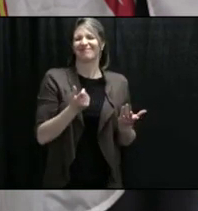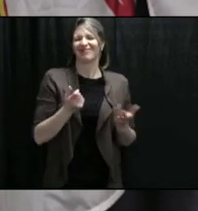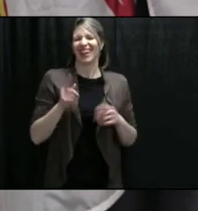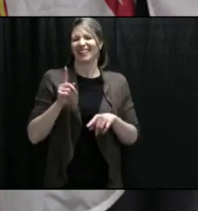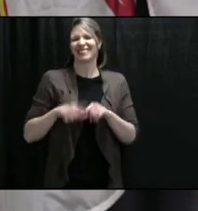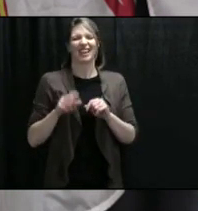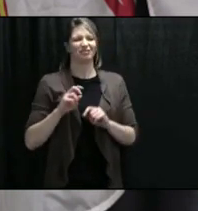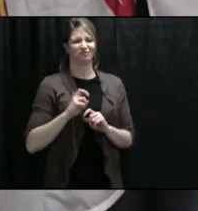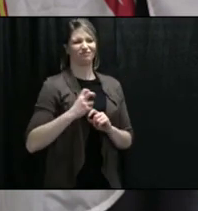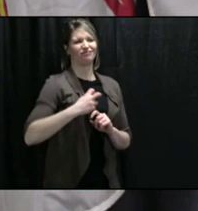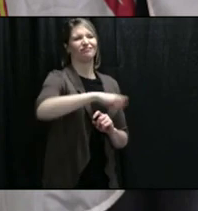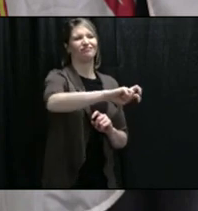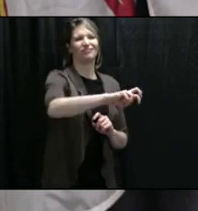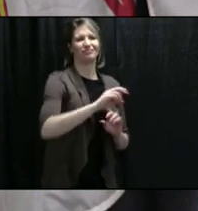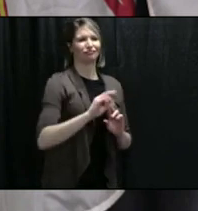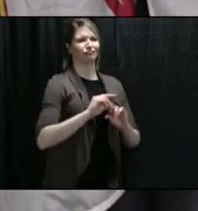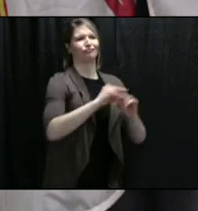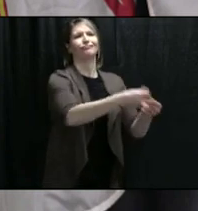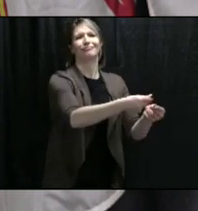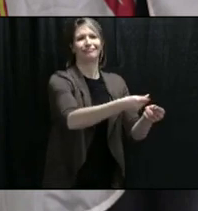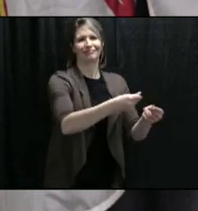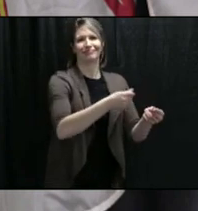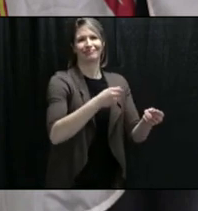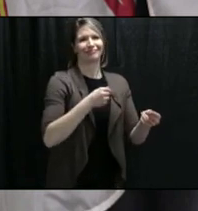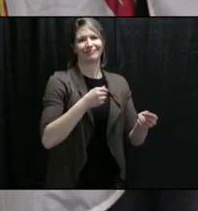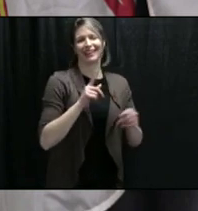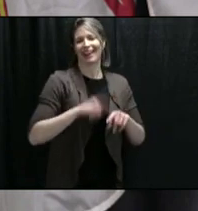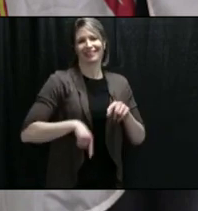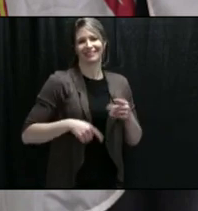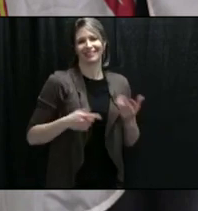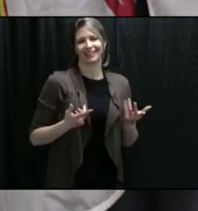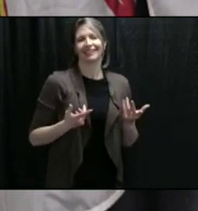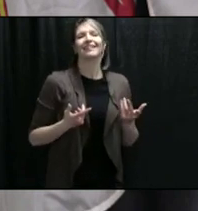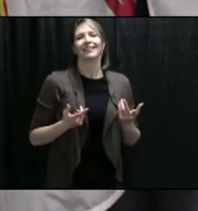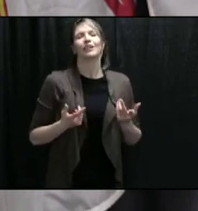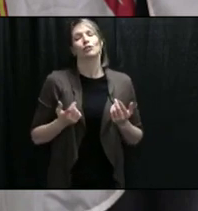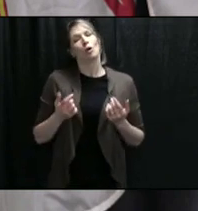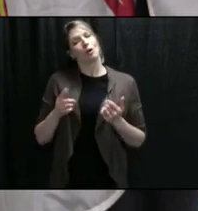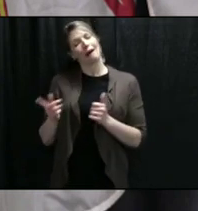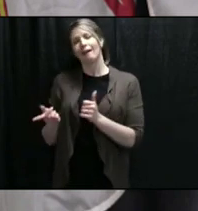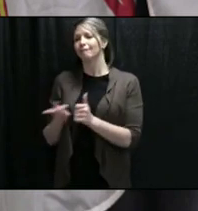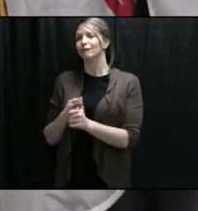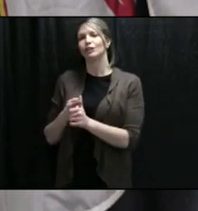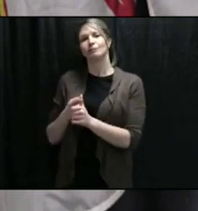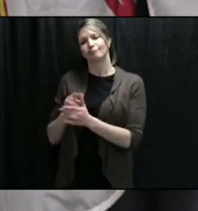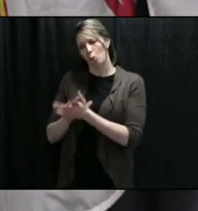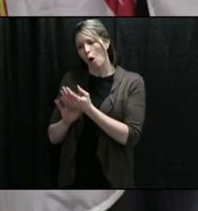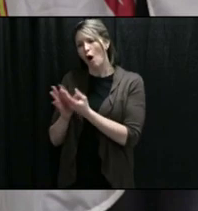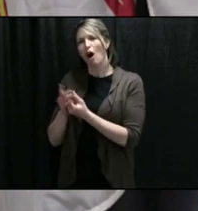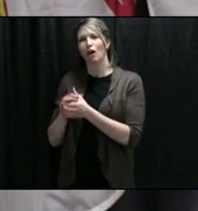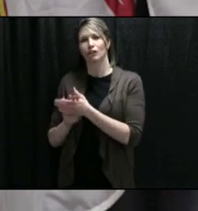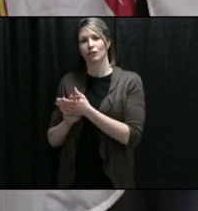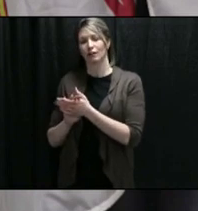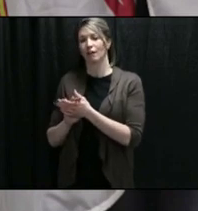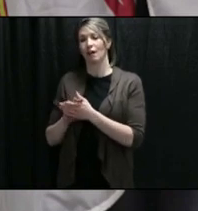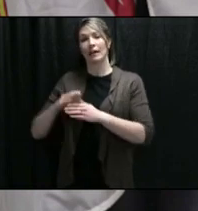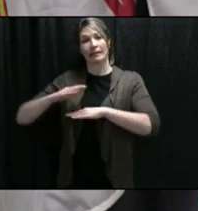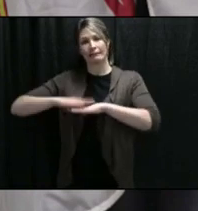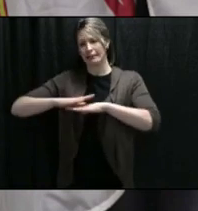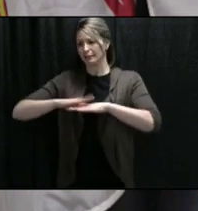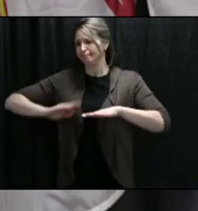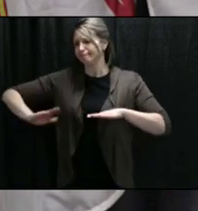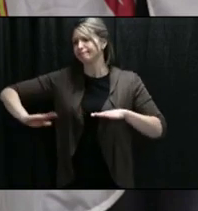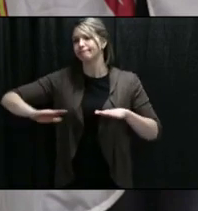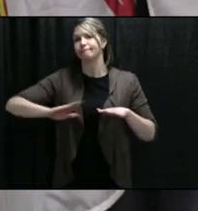Obviously, people need to make sure that they are practicing safe hand washing and that materials that are being used to transport